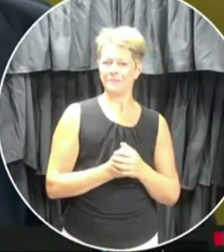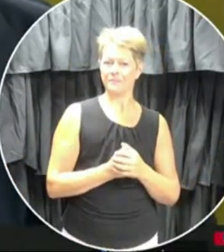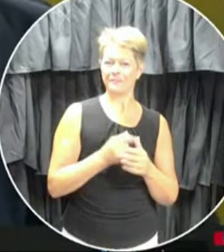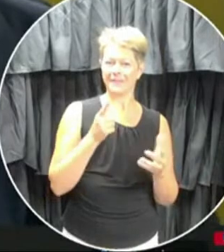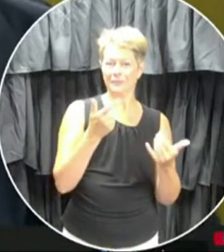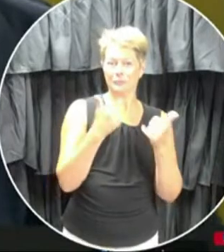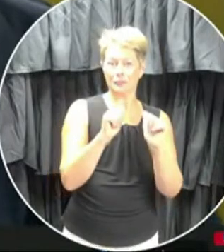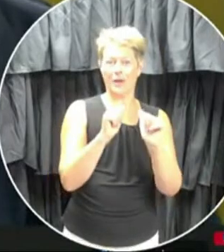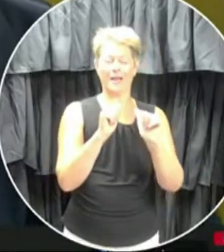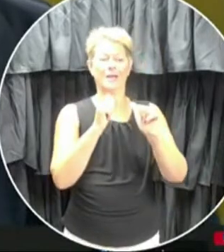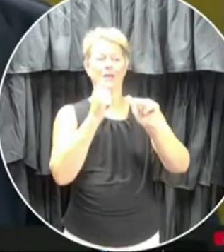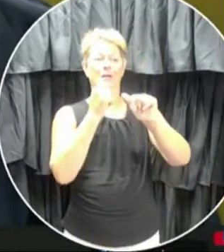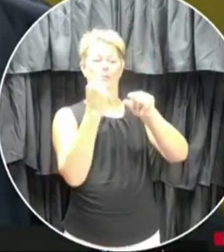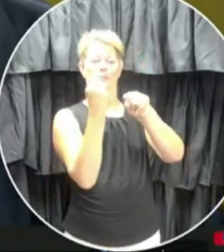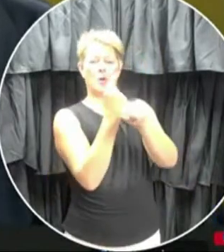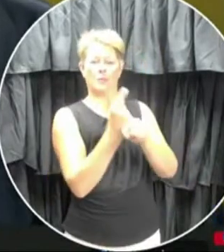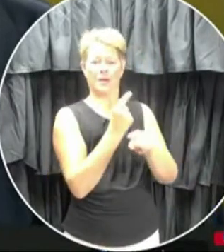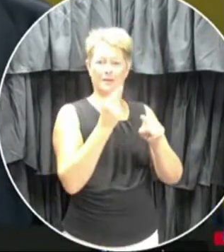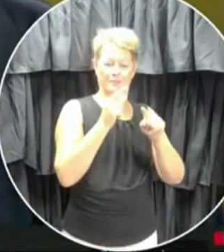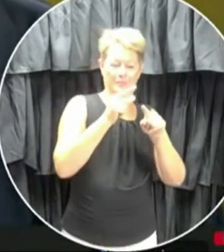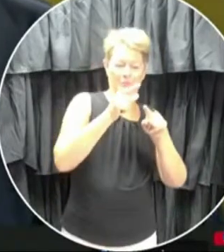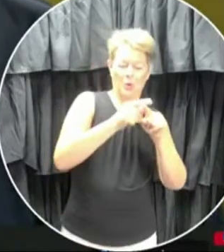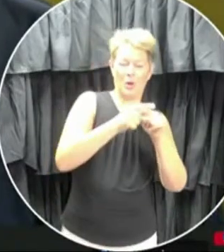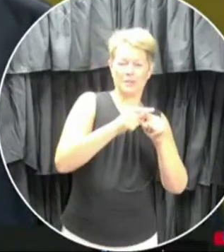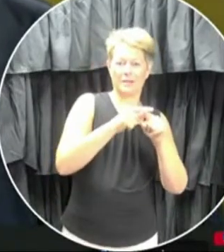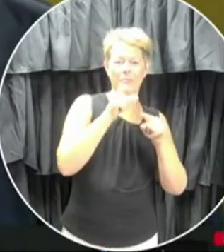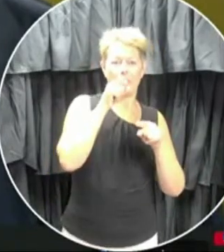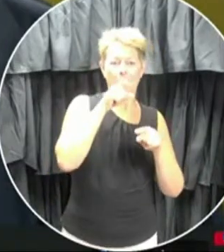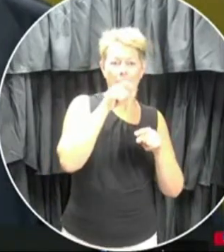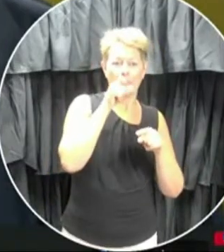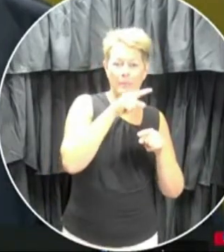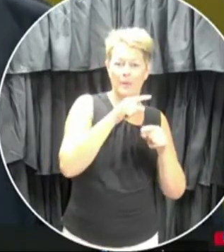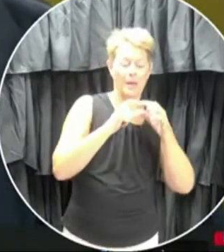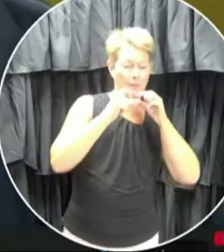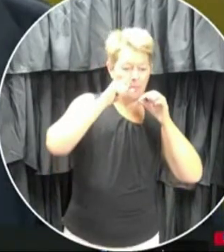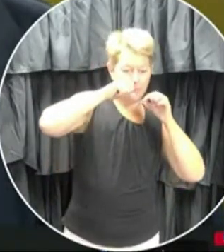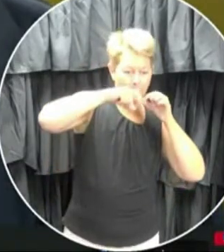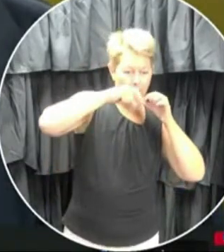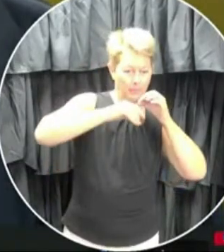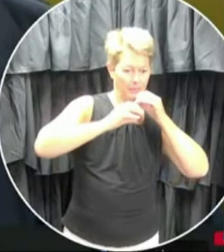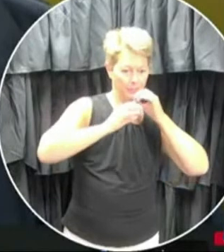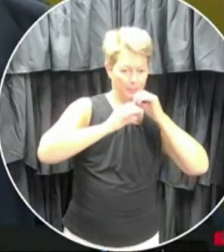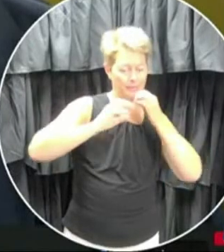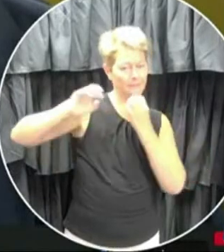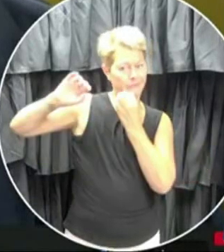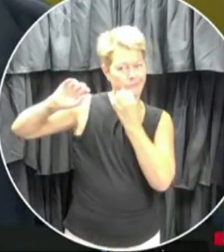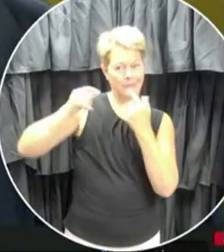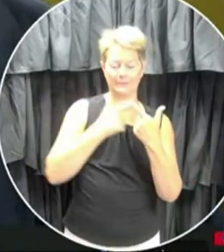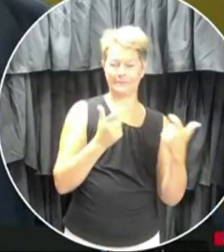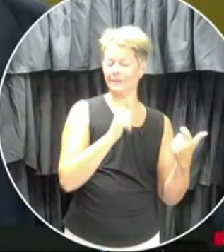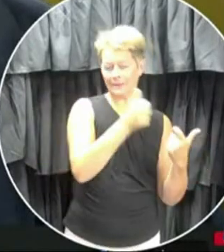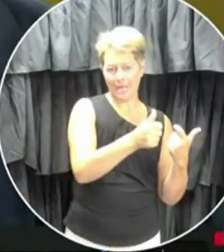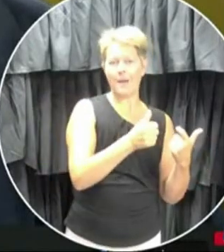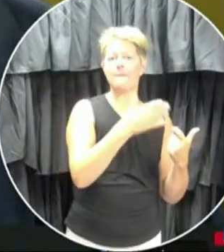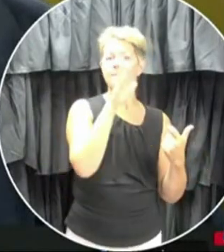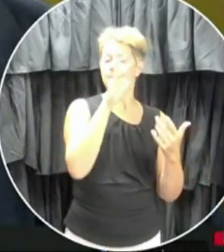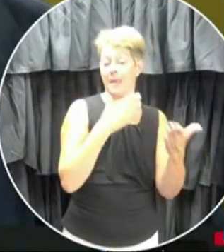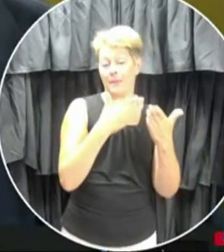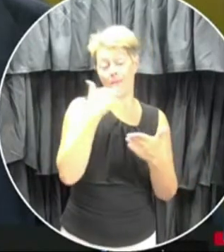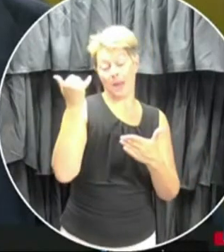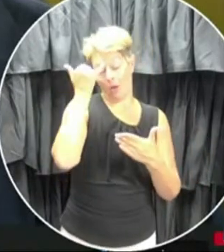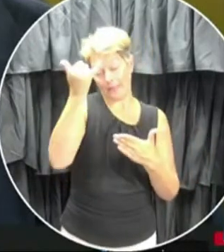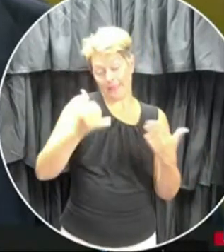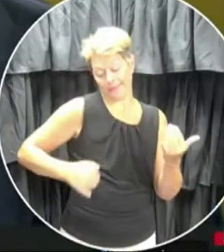looking for the appropriate medical term, but saliva in the atmosphere. Uh, and, um, the, uh,